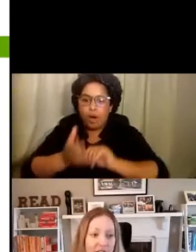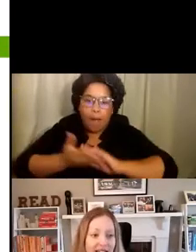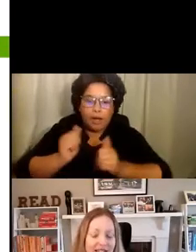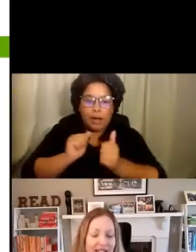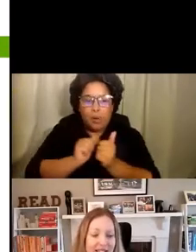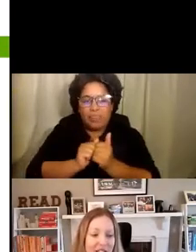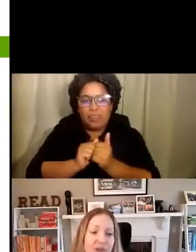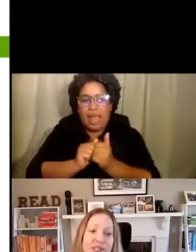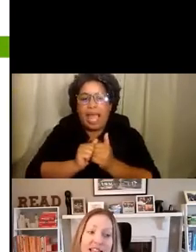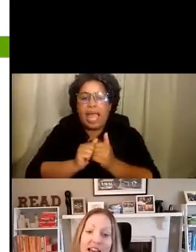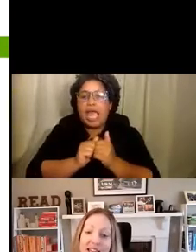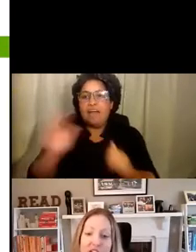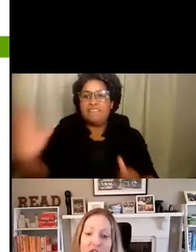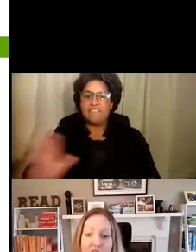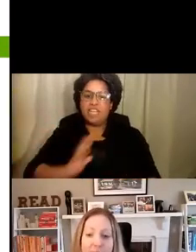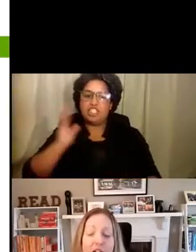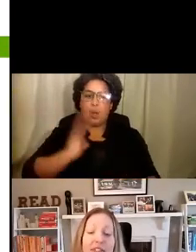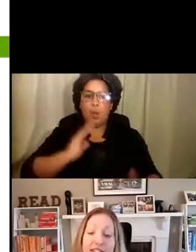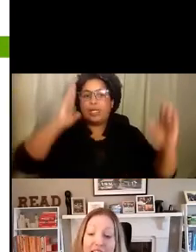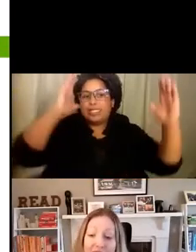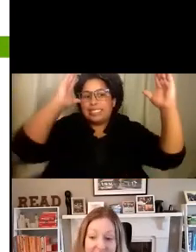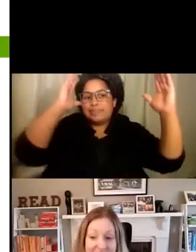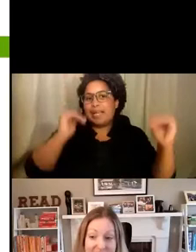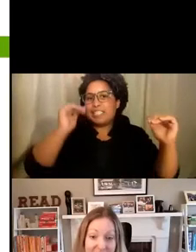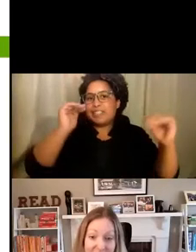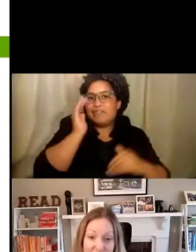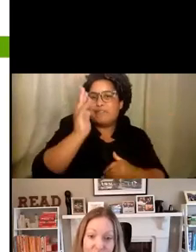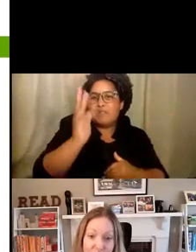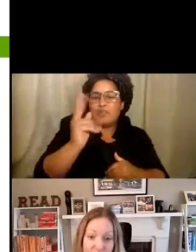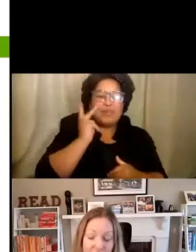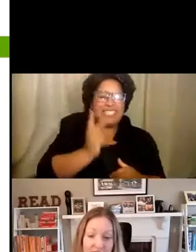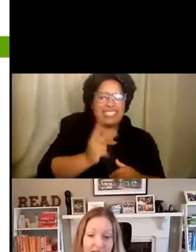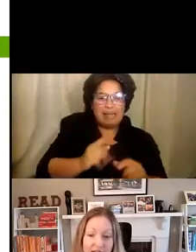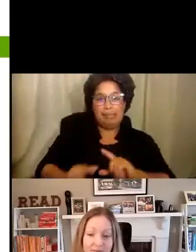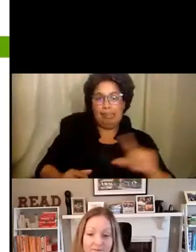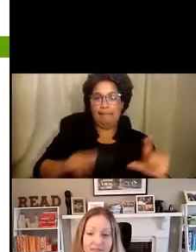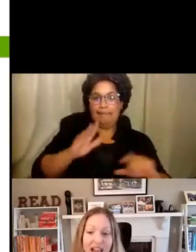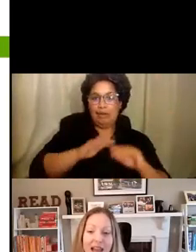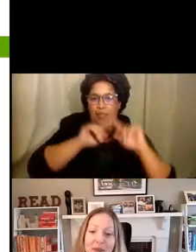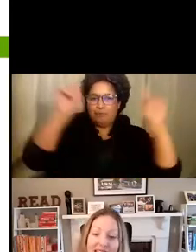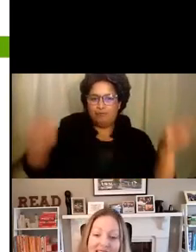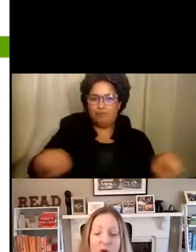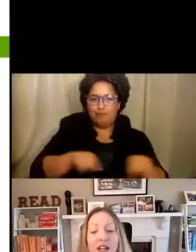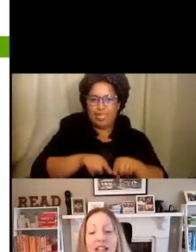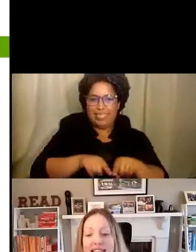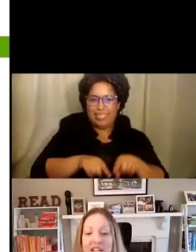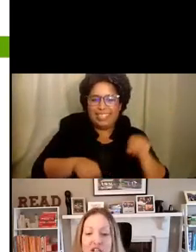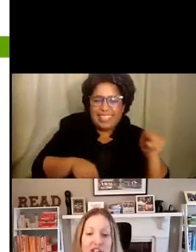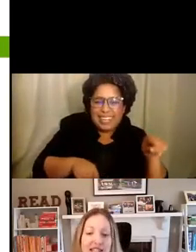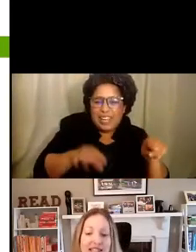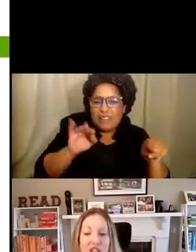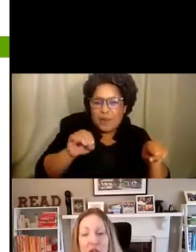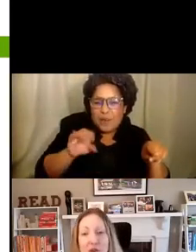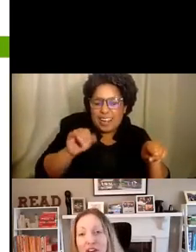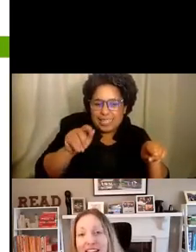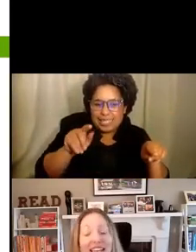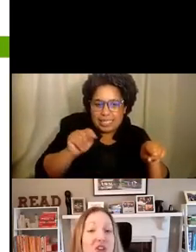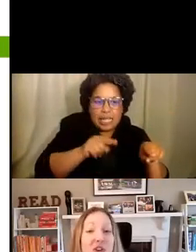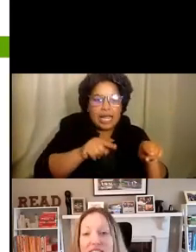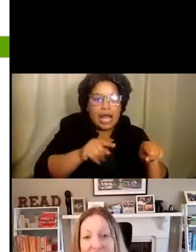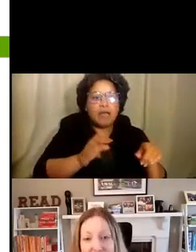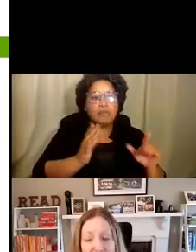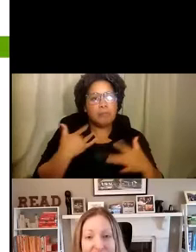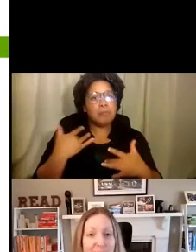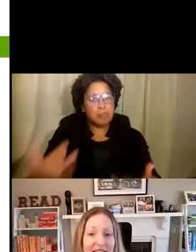future. And you see that described on the left-hand side of the screen. At best, organizations do